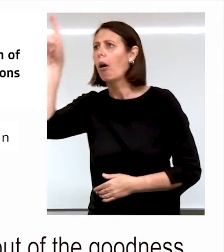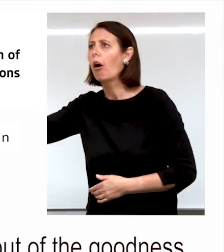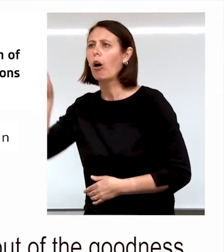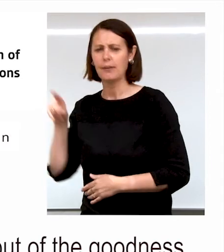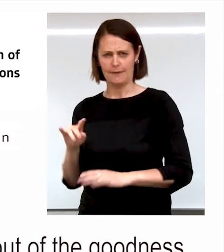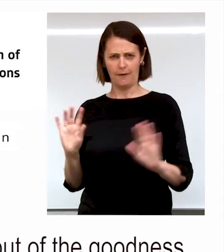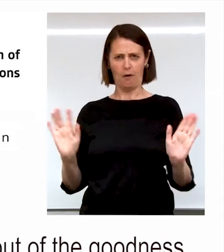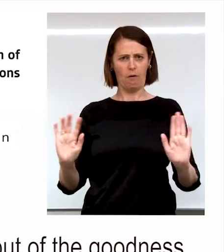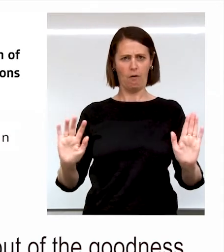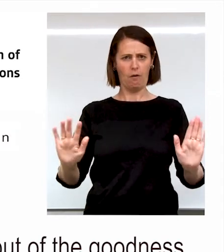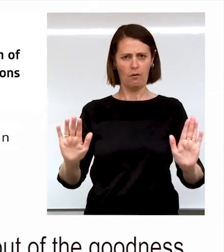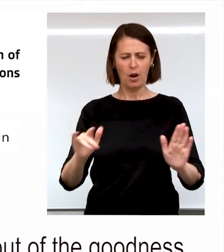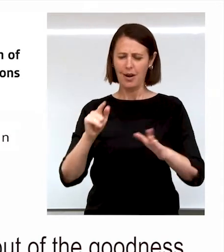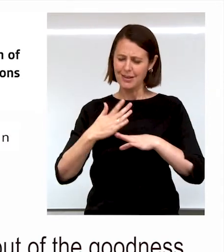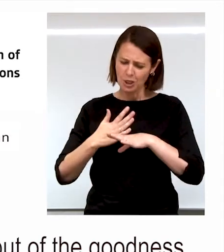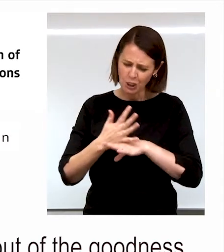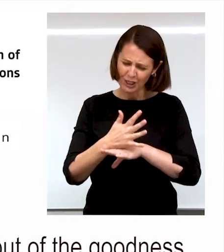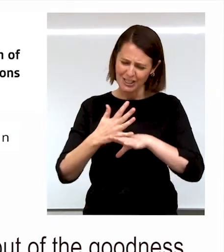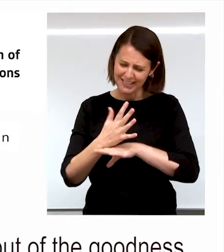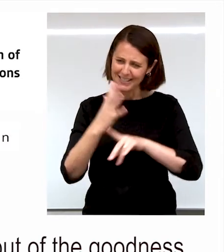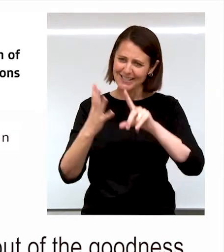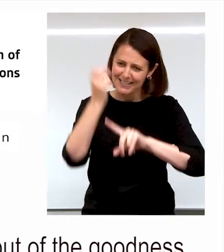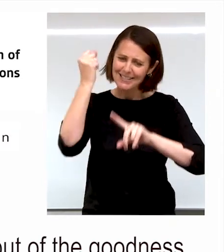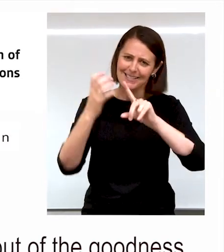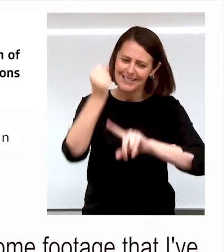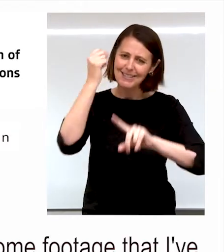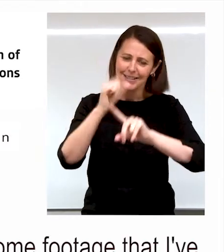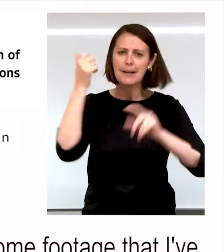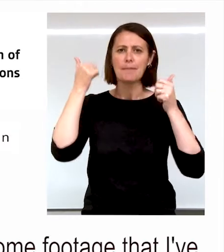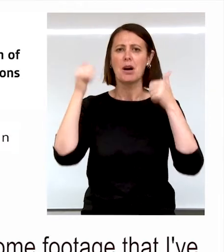legislators. They were hard won victories.